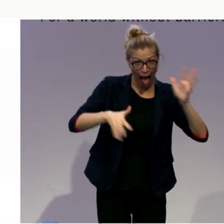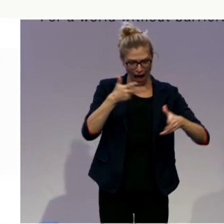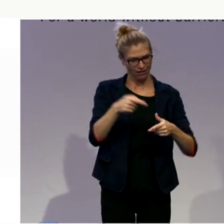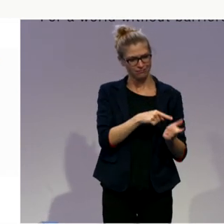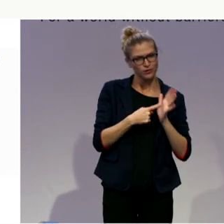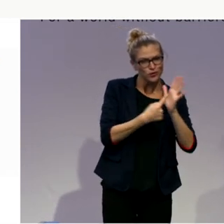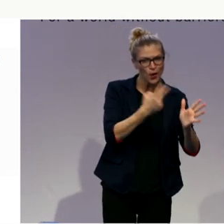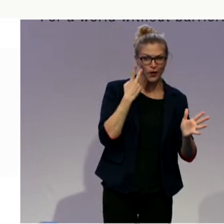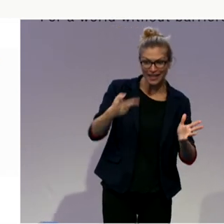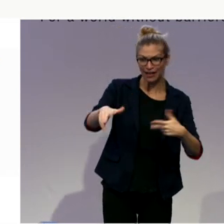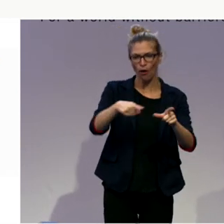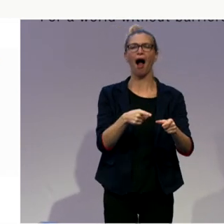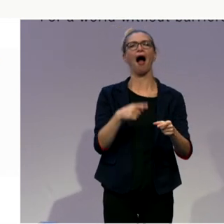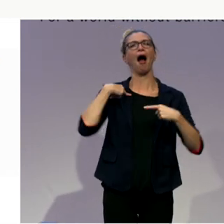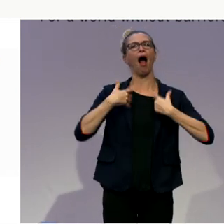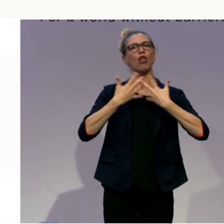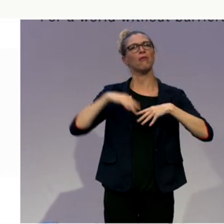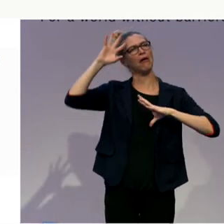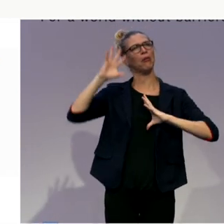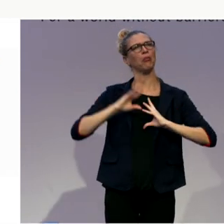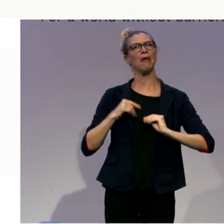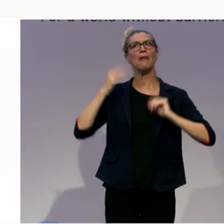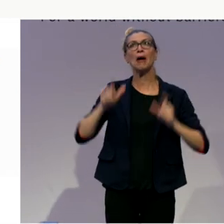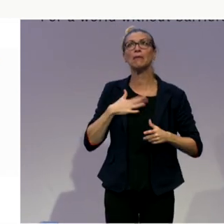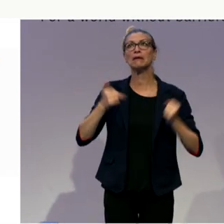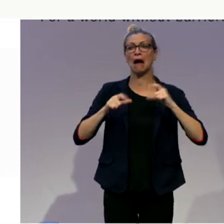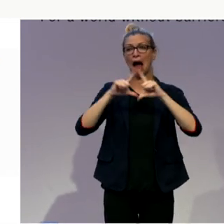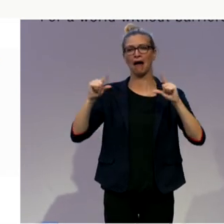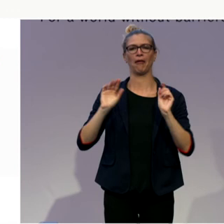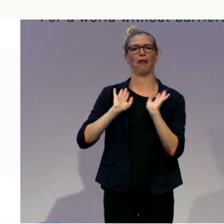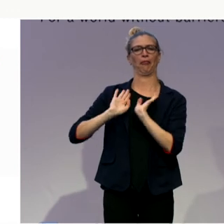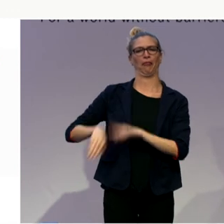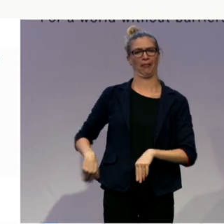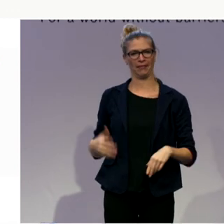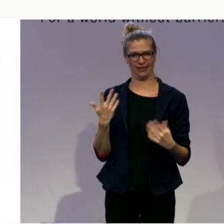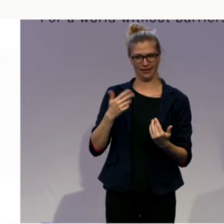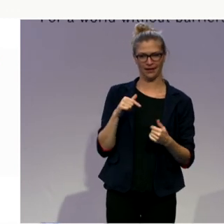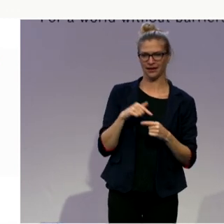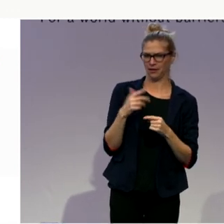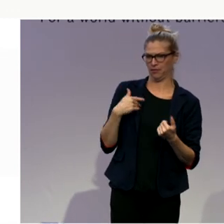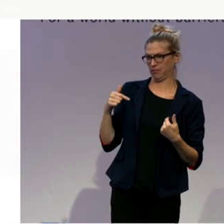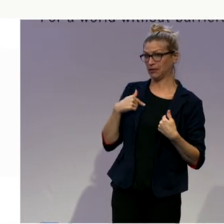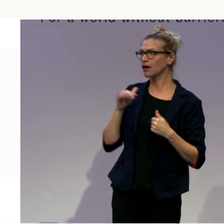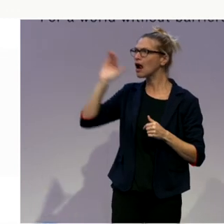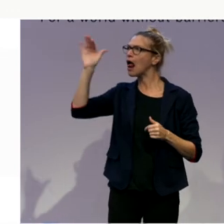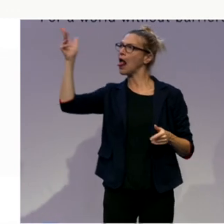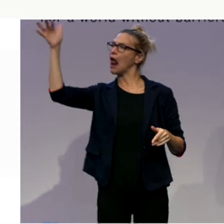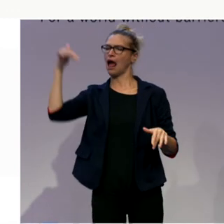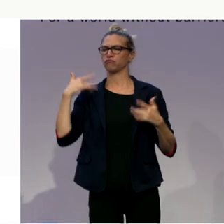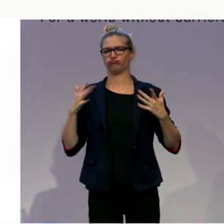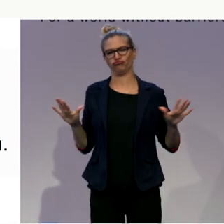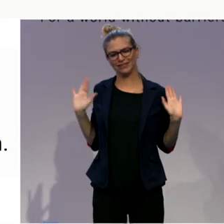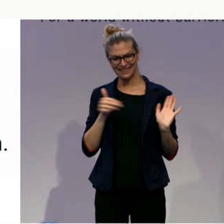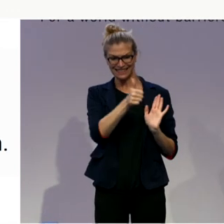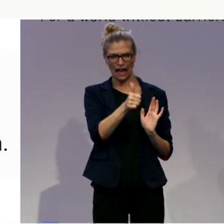not the way I want to go. That is a way you can handle it. I just want to tell you one